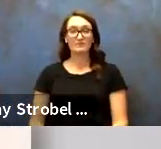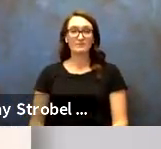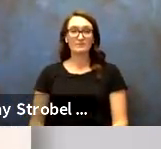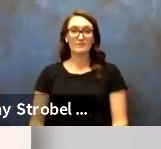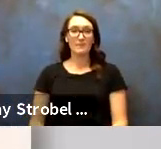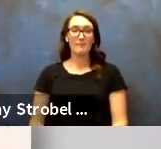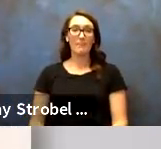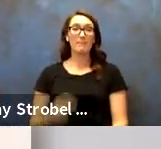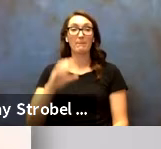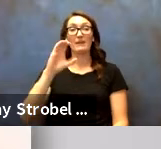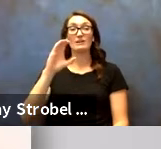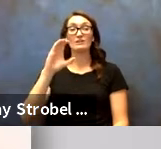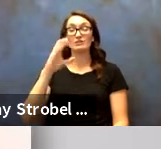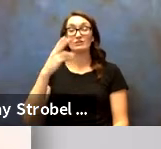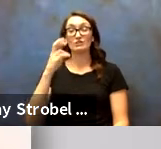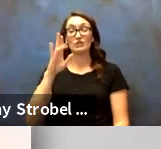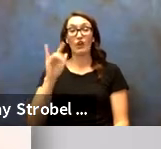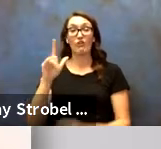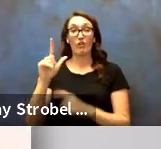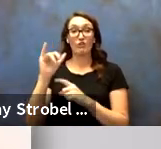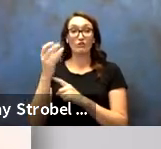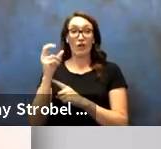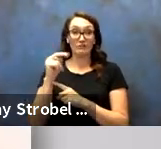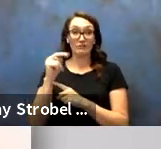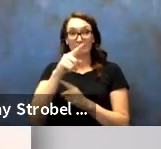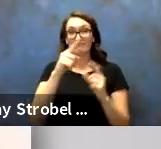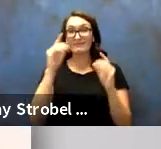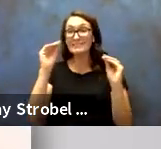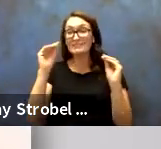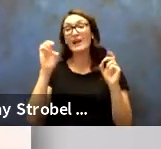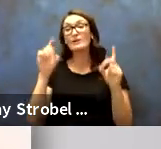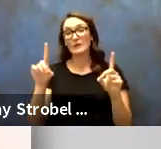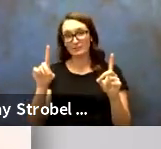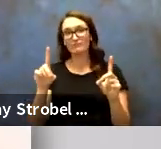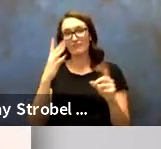Cheryl Johnson, Education Instructor, five years.